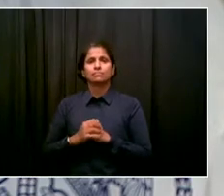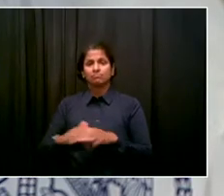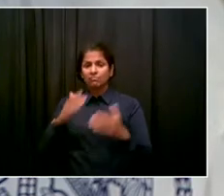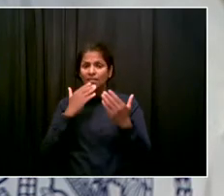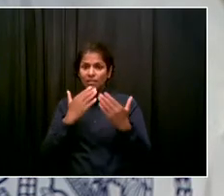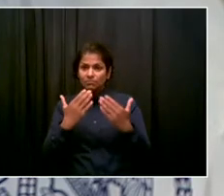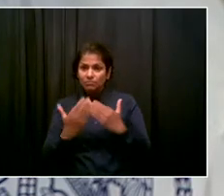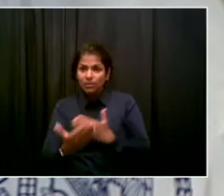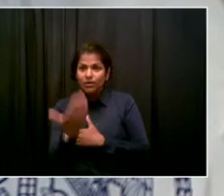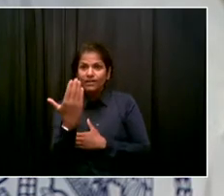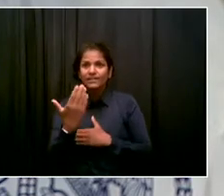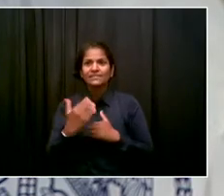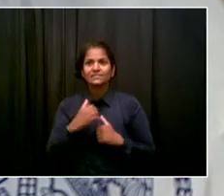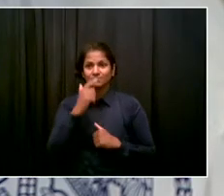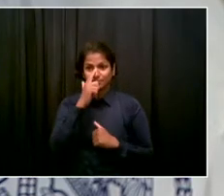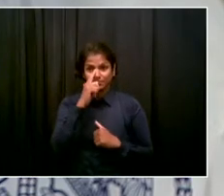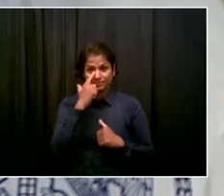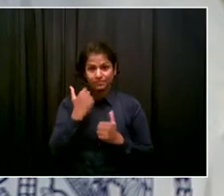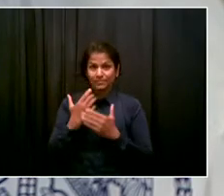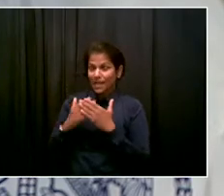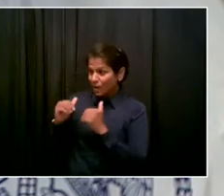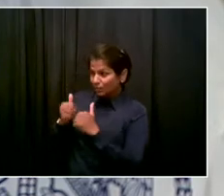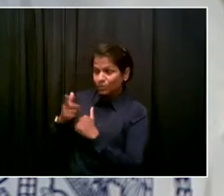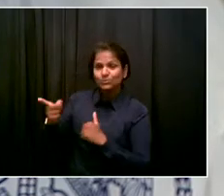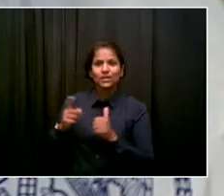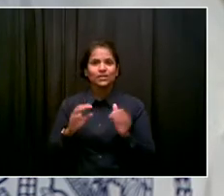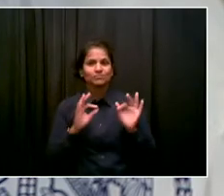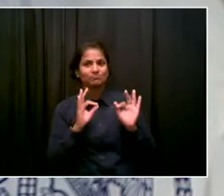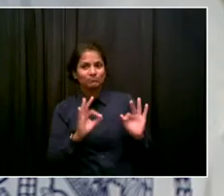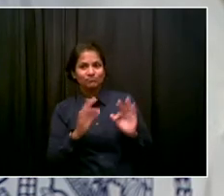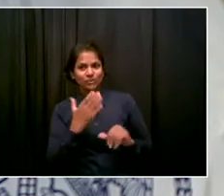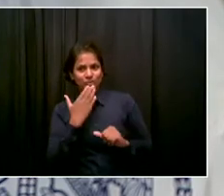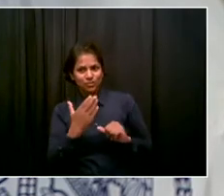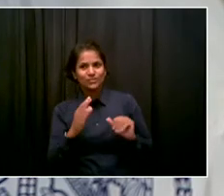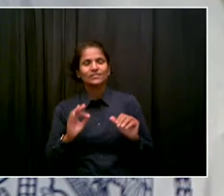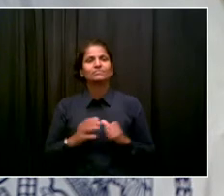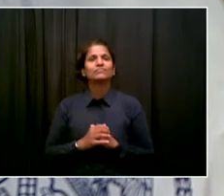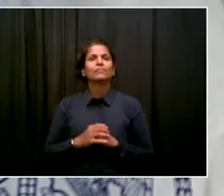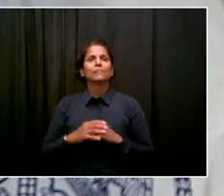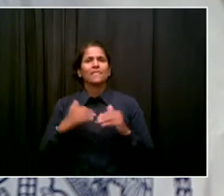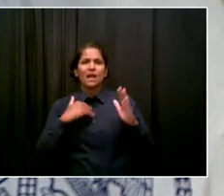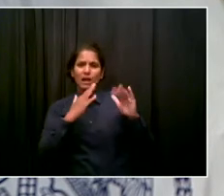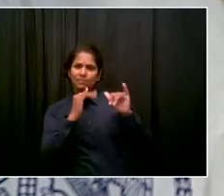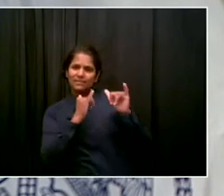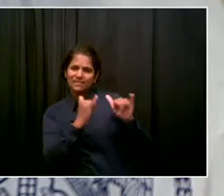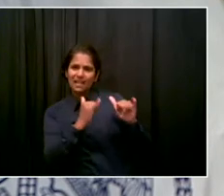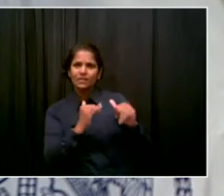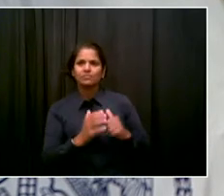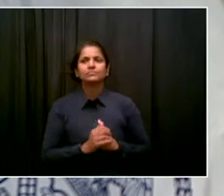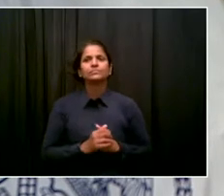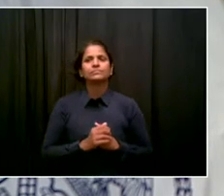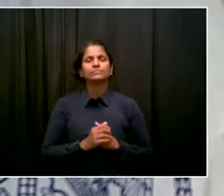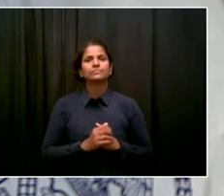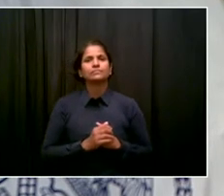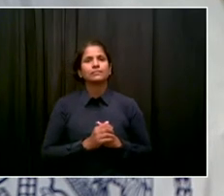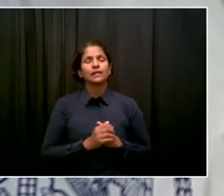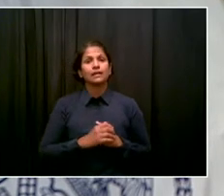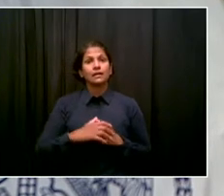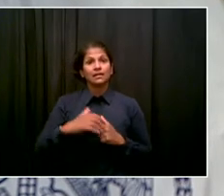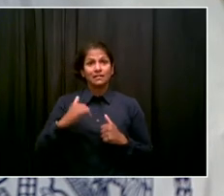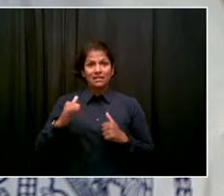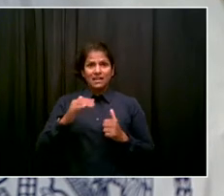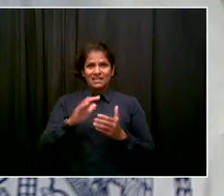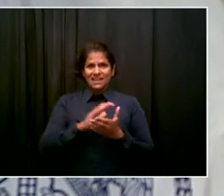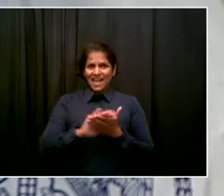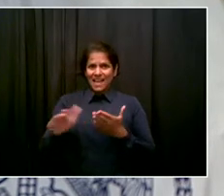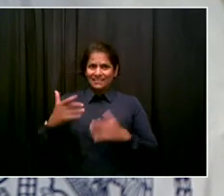I'm good. Hope you're well, too. So it's great to see the vaccination numbers you shared, the numbers going up. But when you take a close look at